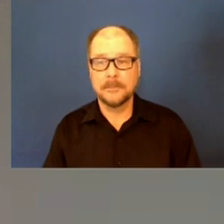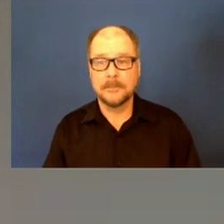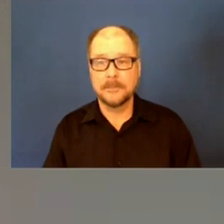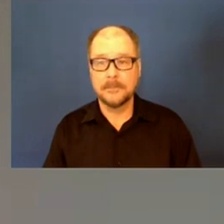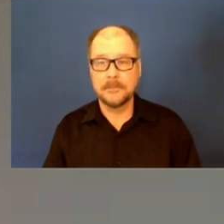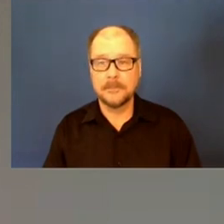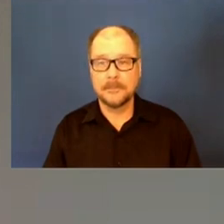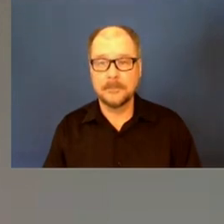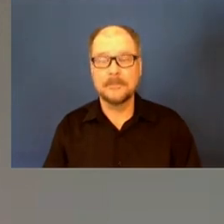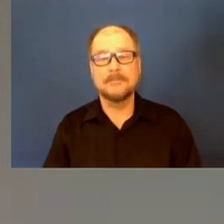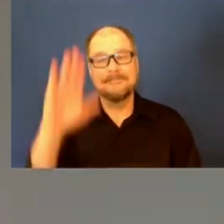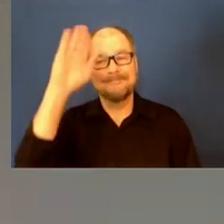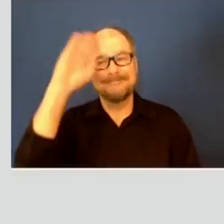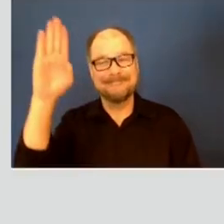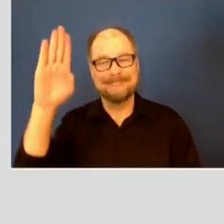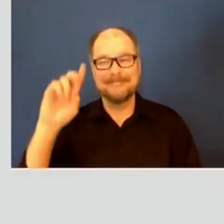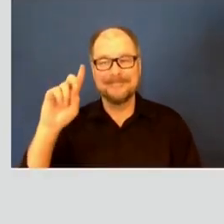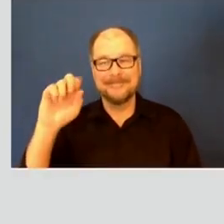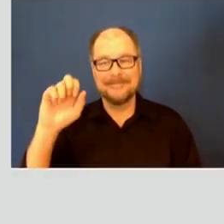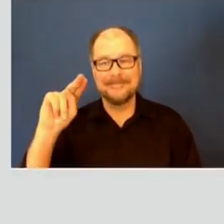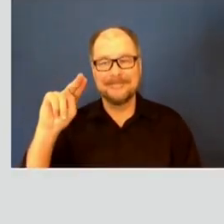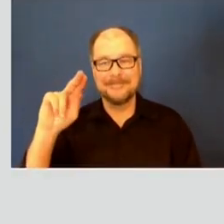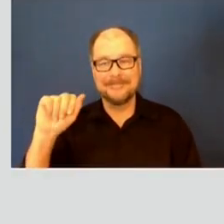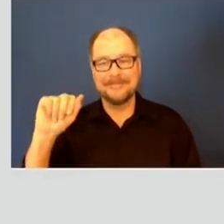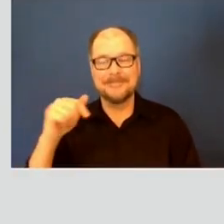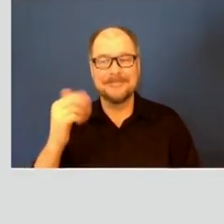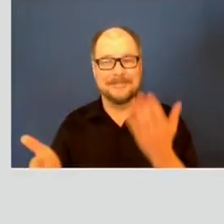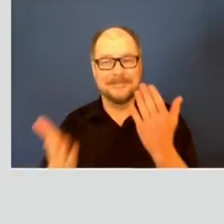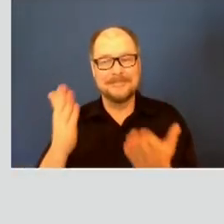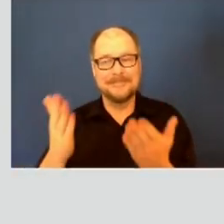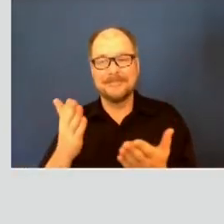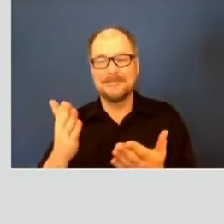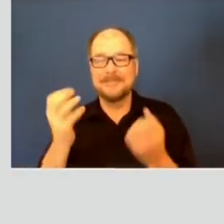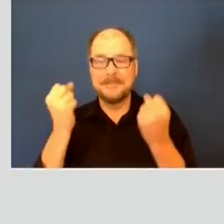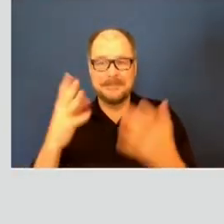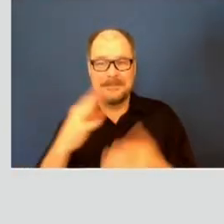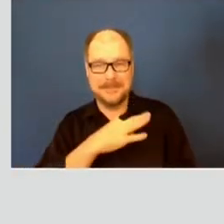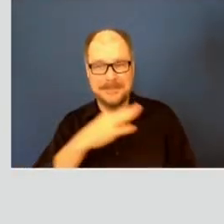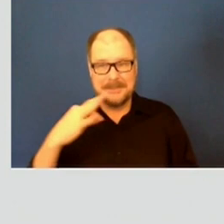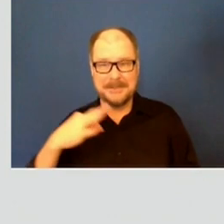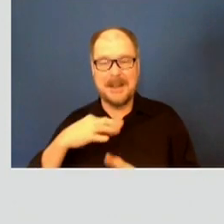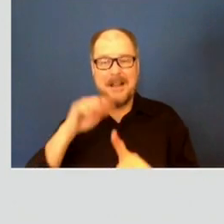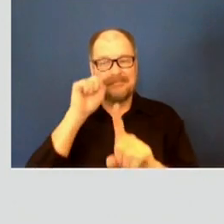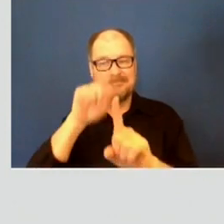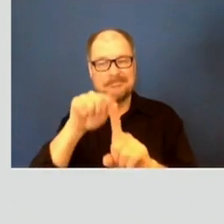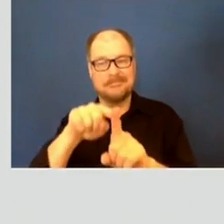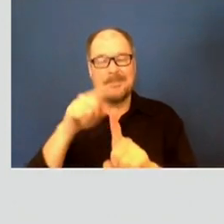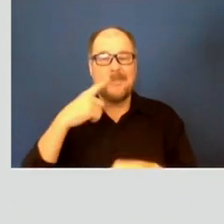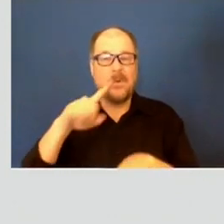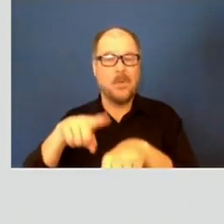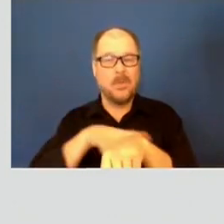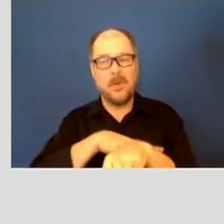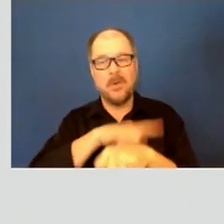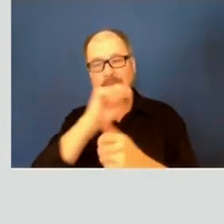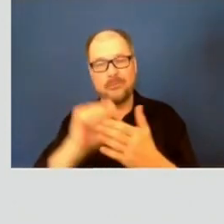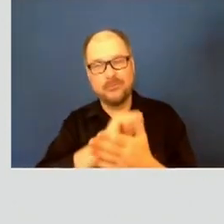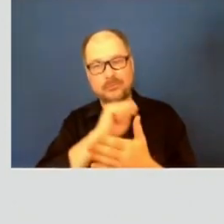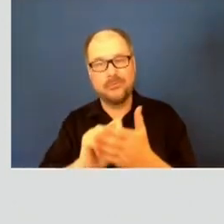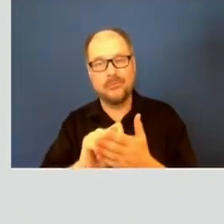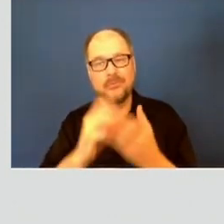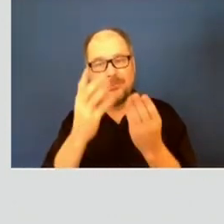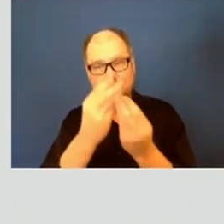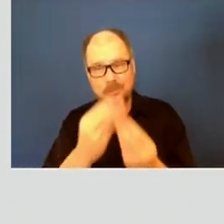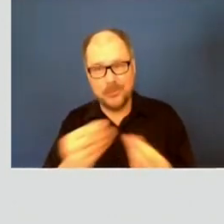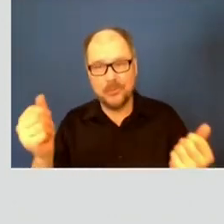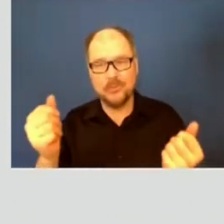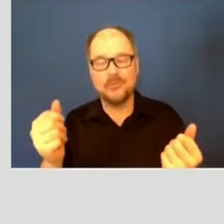Hey, Dina, I expect that this is probably front and center for a lot of staff as far as long-term solutions are concerned. I know yesterday you spoke about